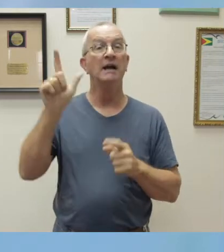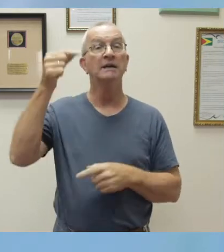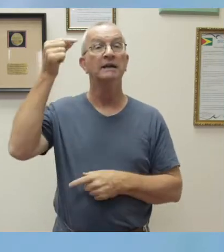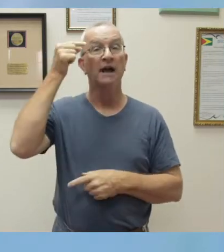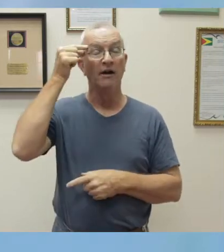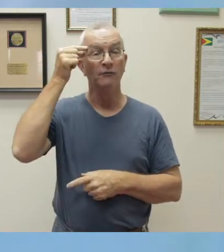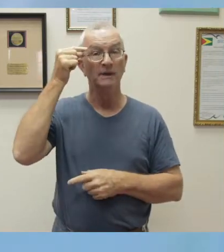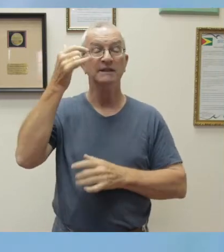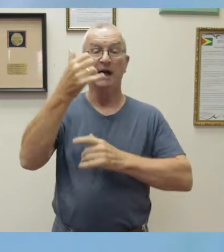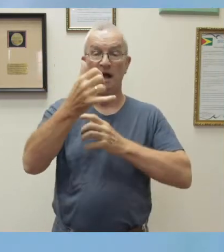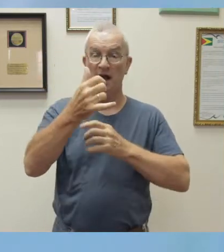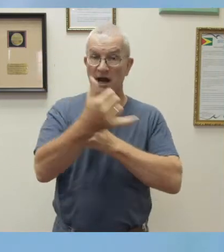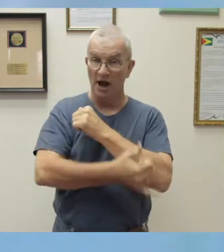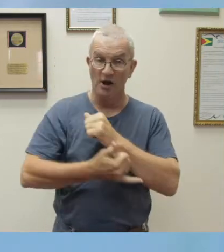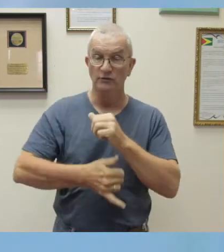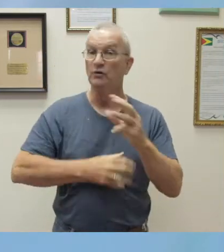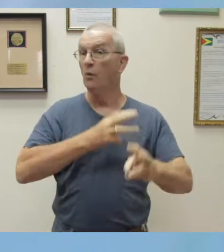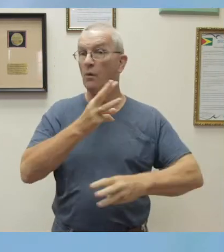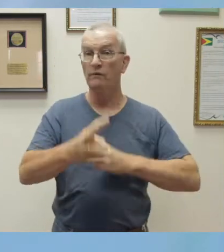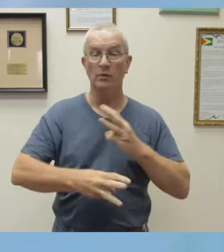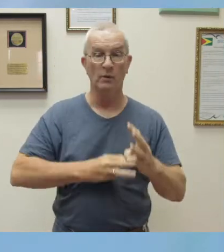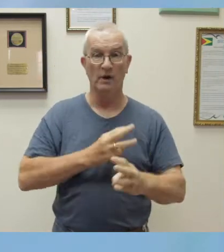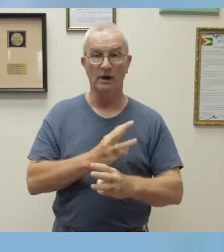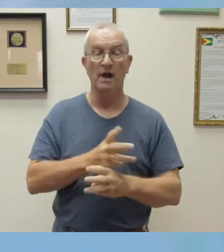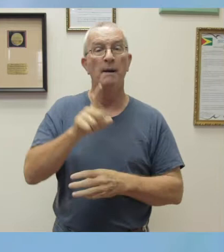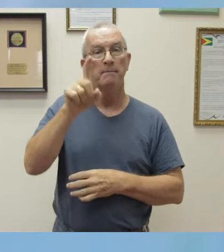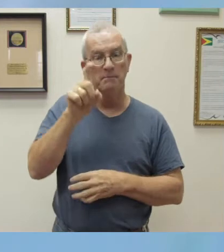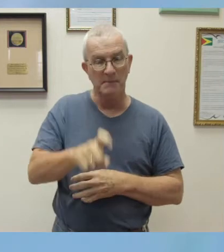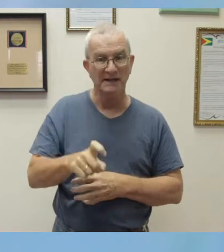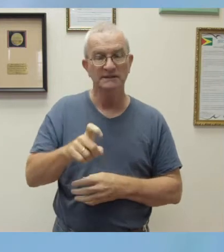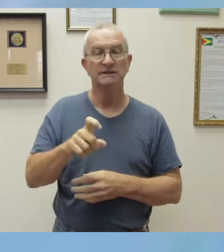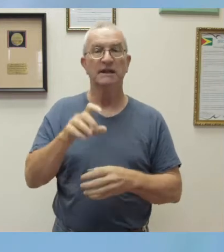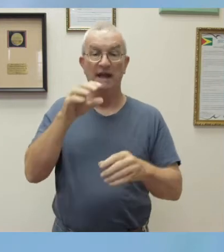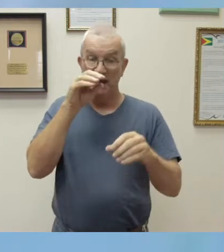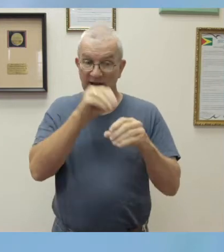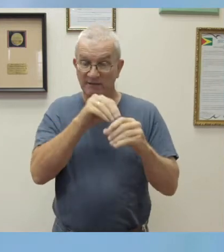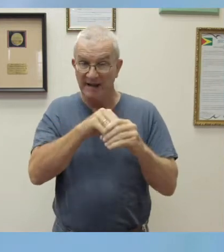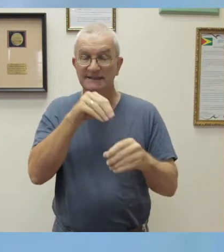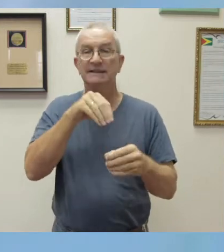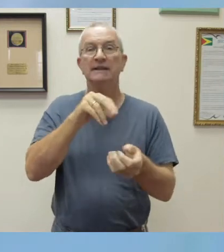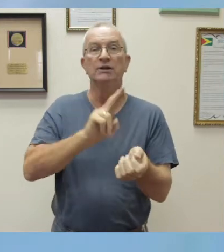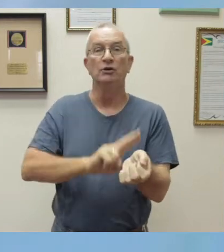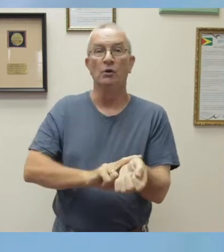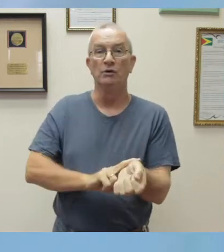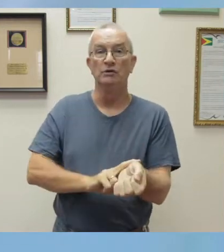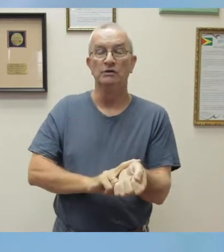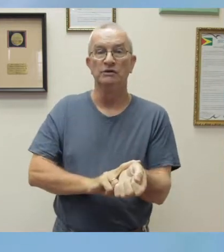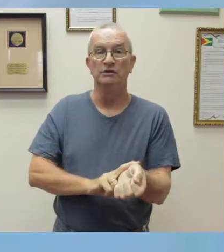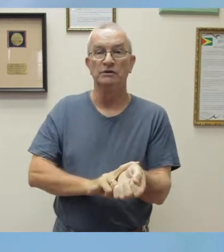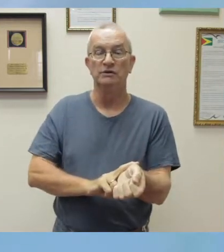must invest in our nurses and midwives.